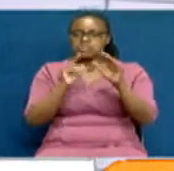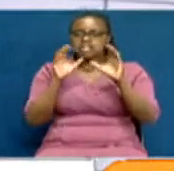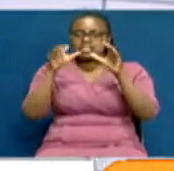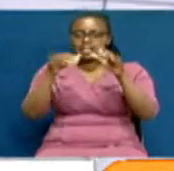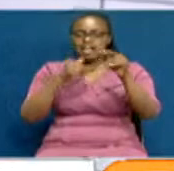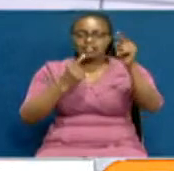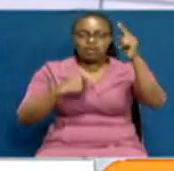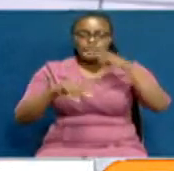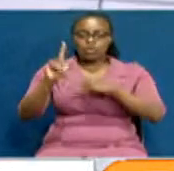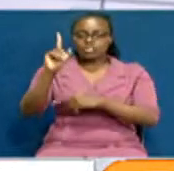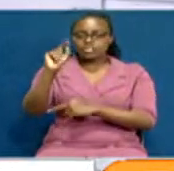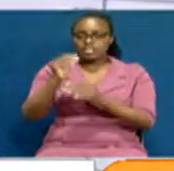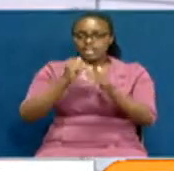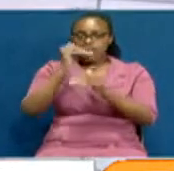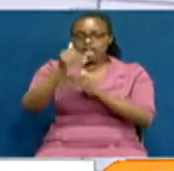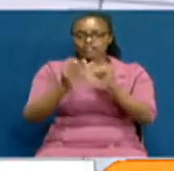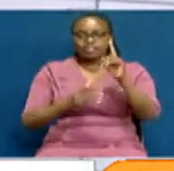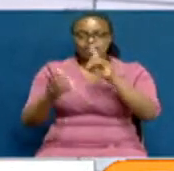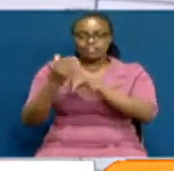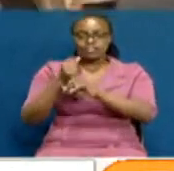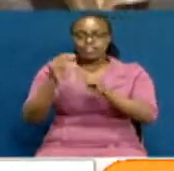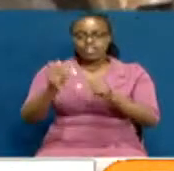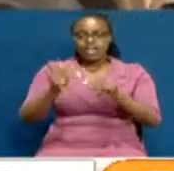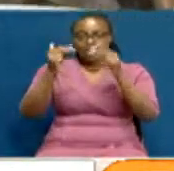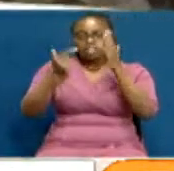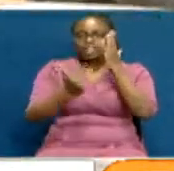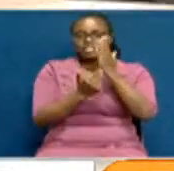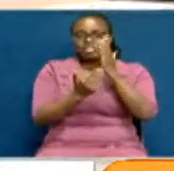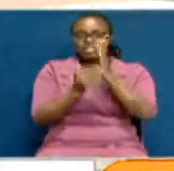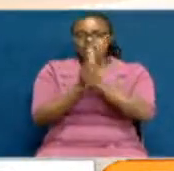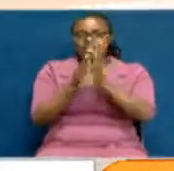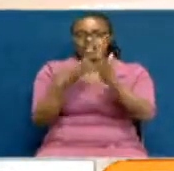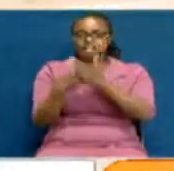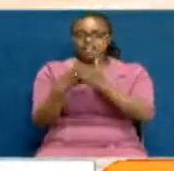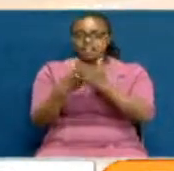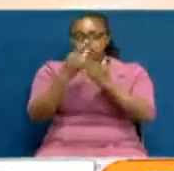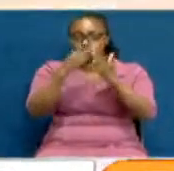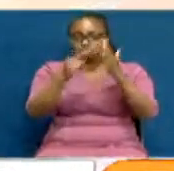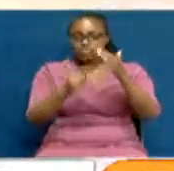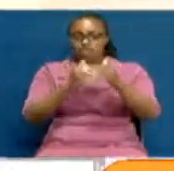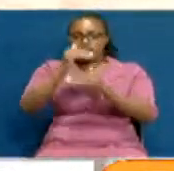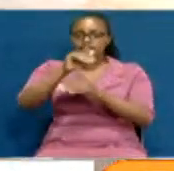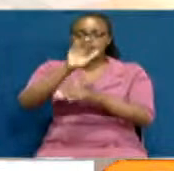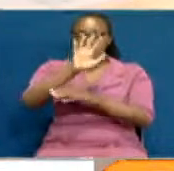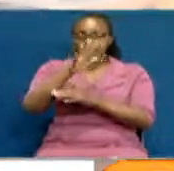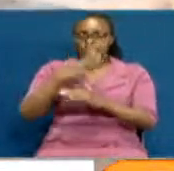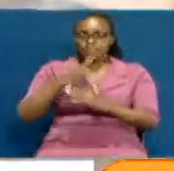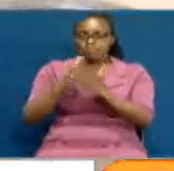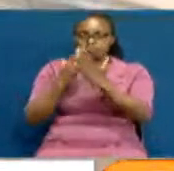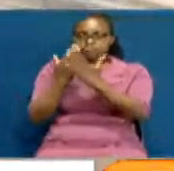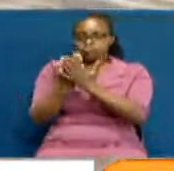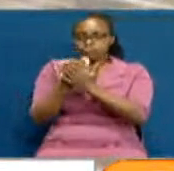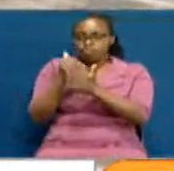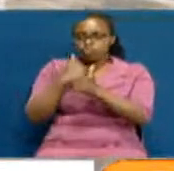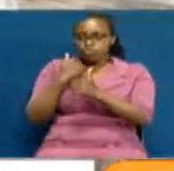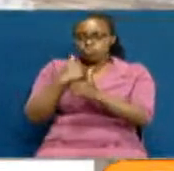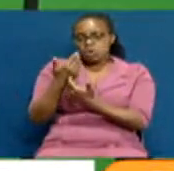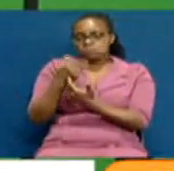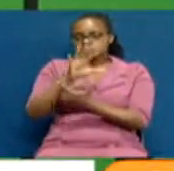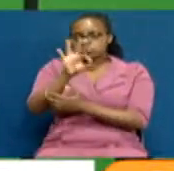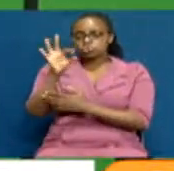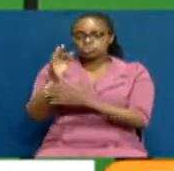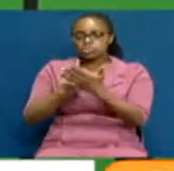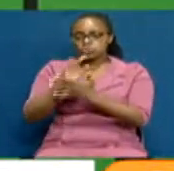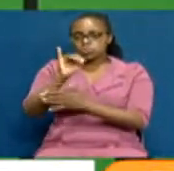won the tender after achieving the highest technical and financial score out of the five bidders considered by IABC.